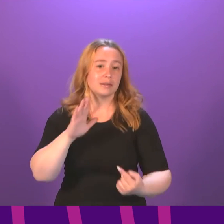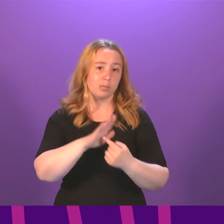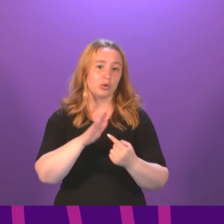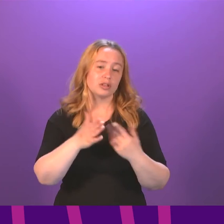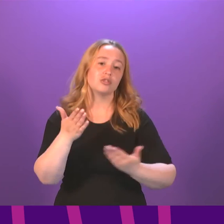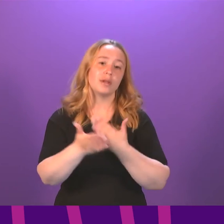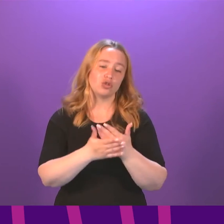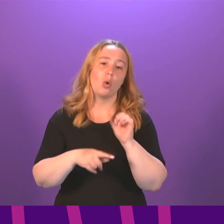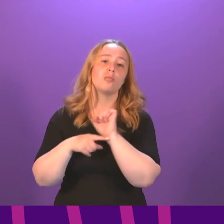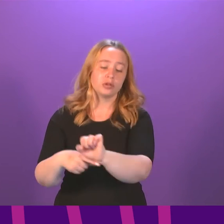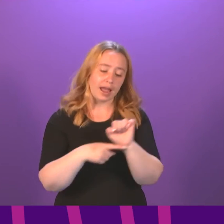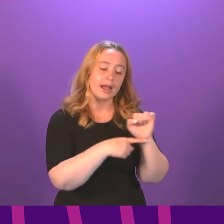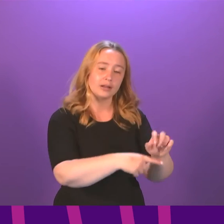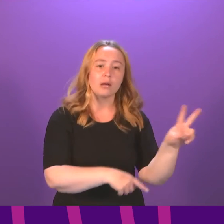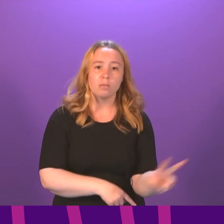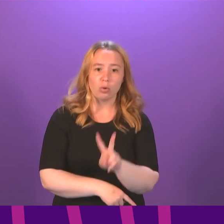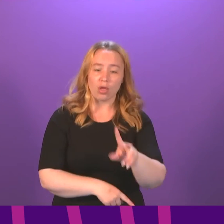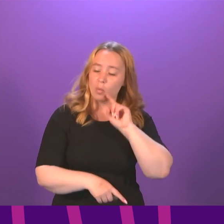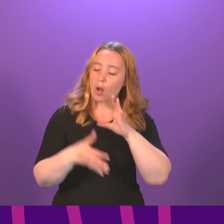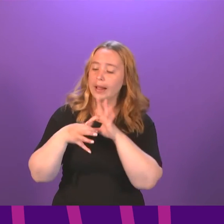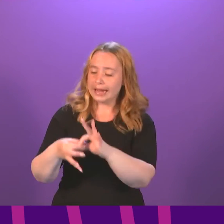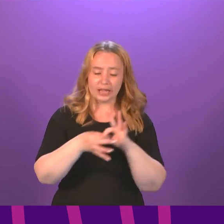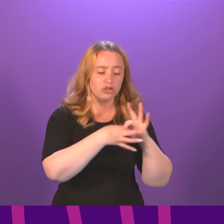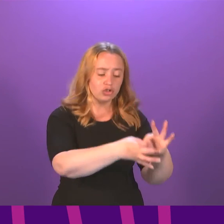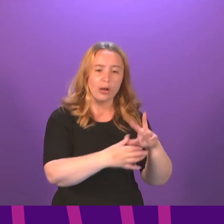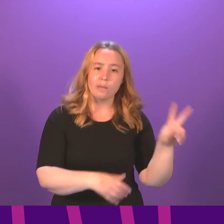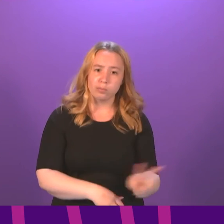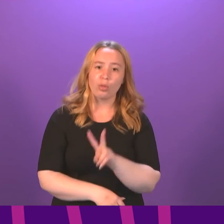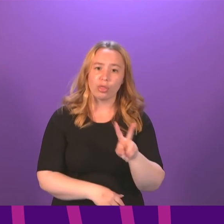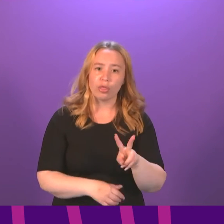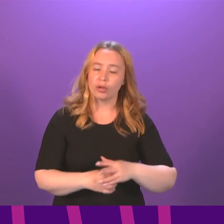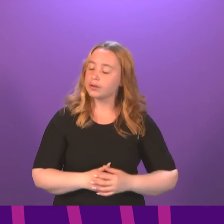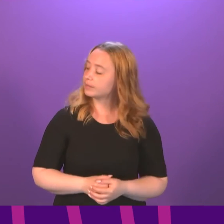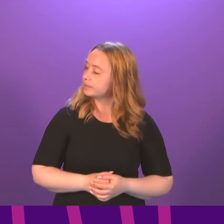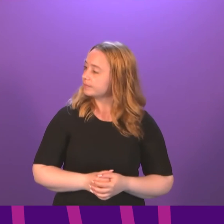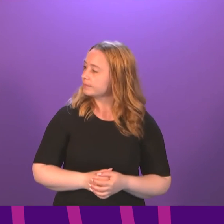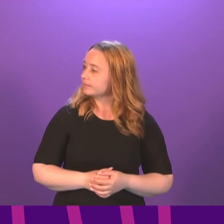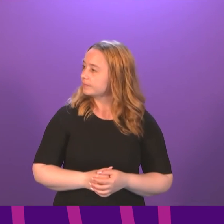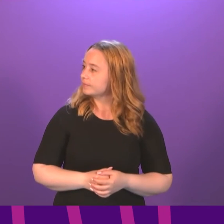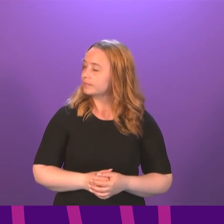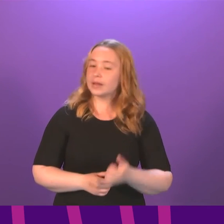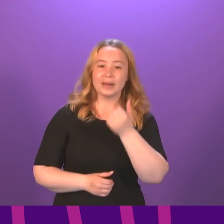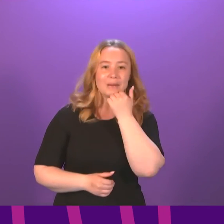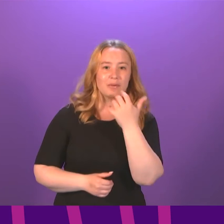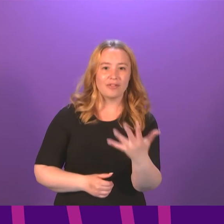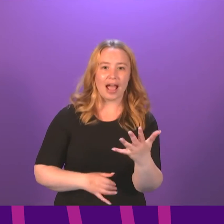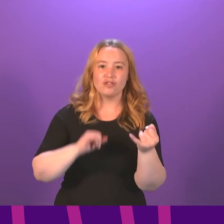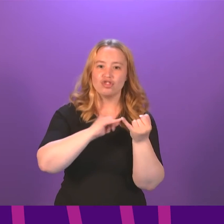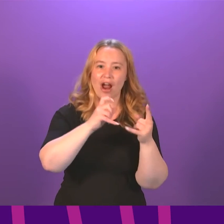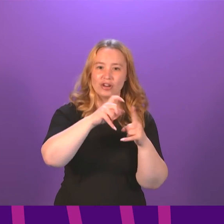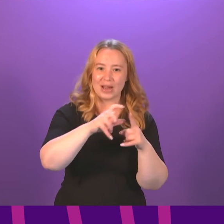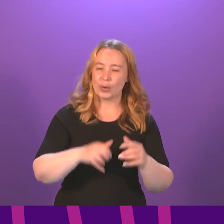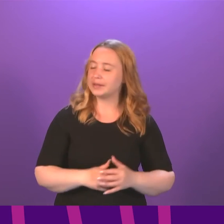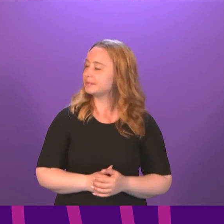be done. And we will continue to engage both with the police and with the ambulance service in these issues. Question number five, Sharon Dowie.